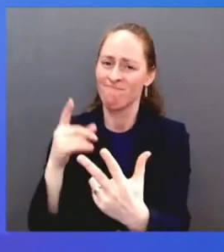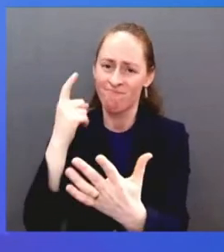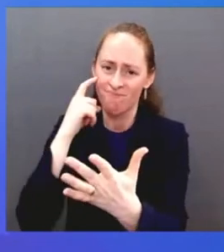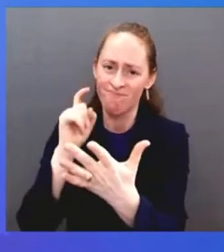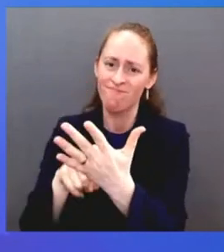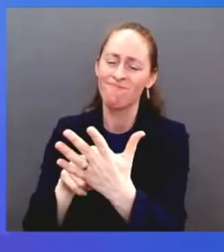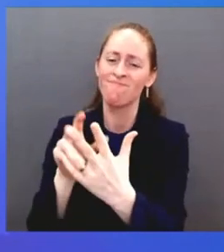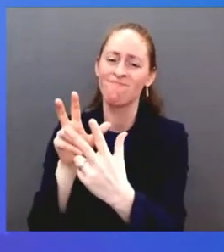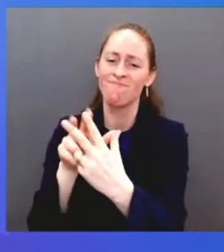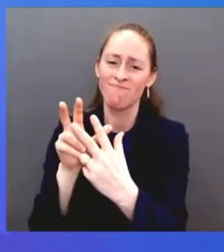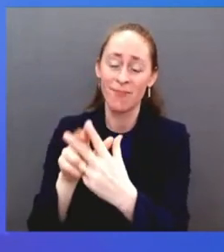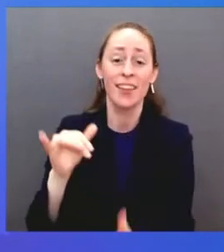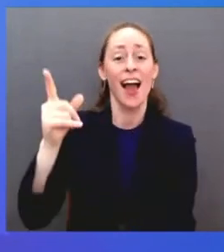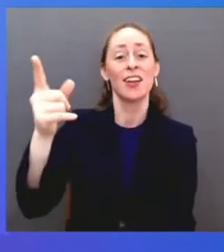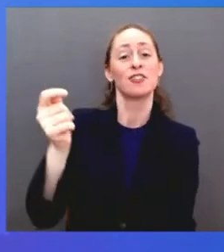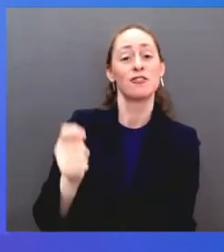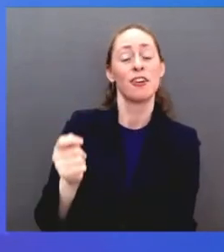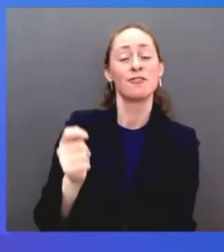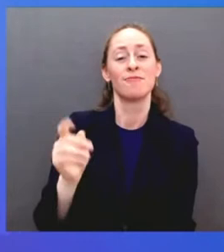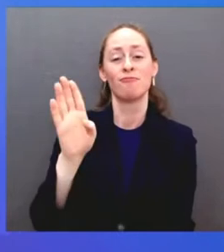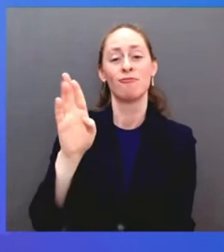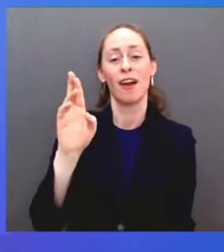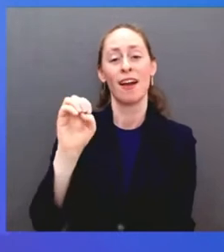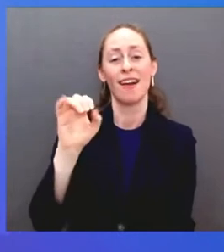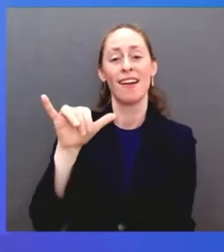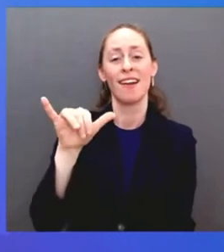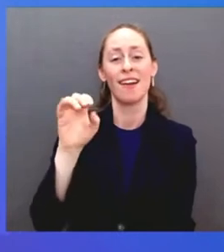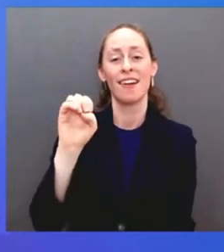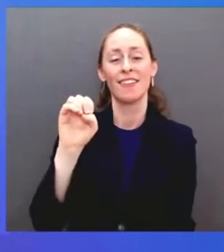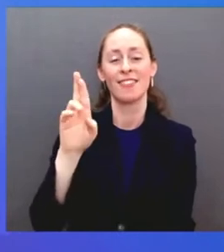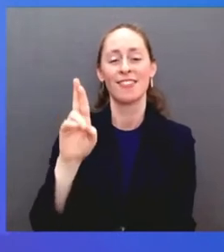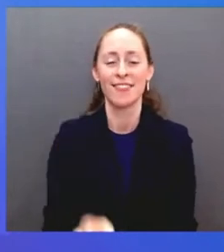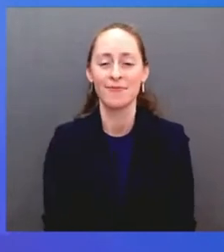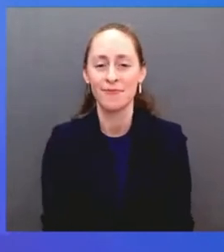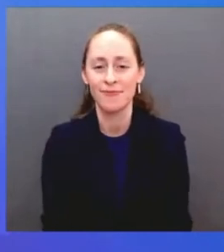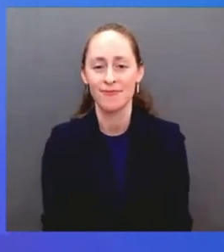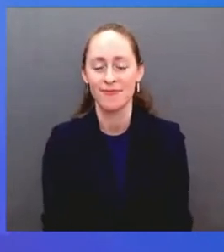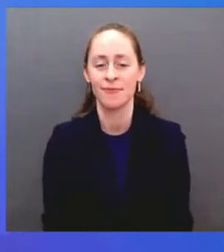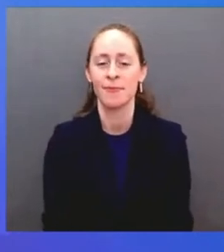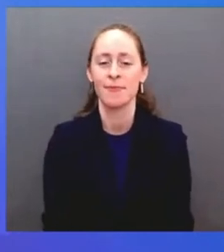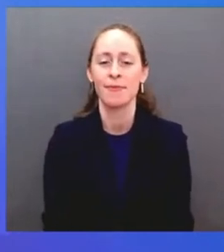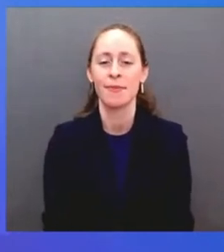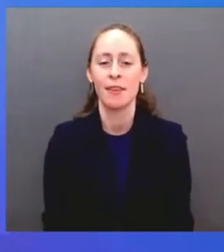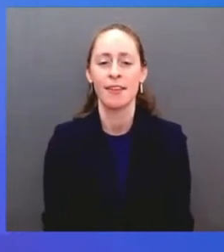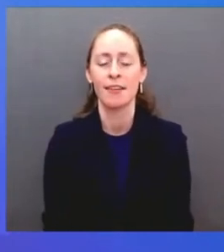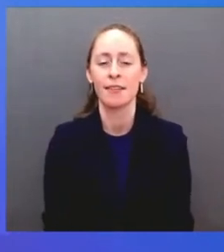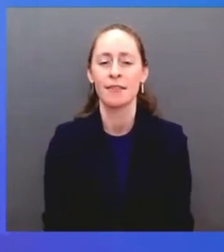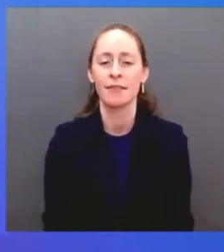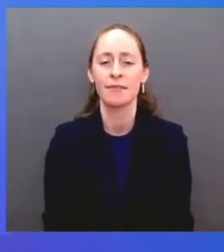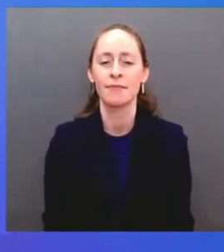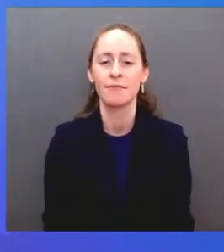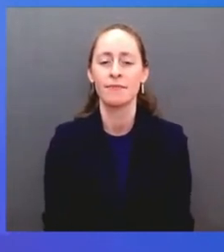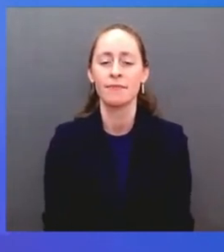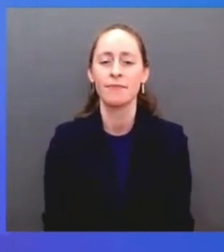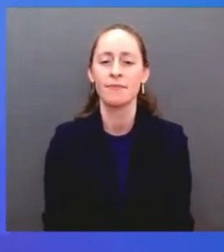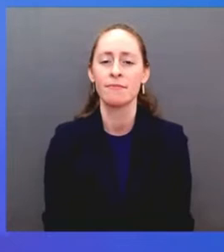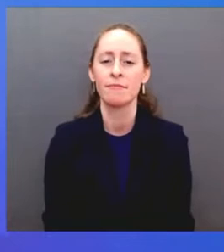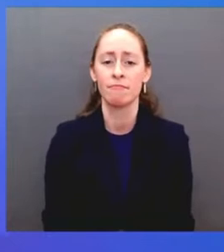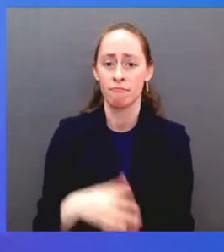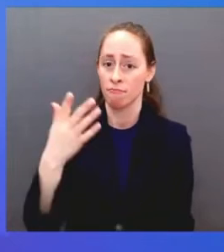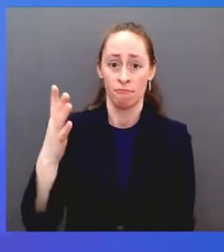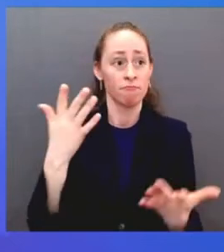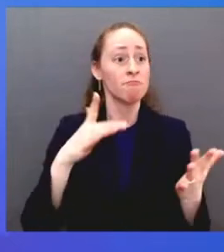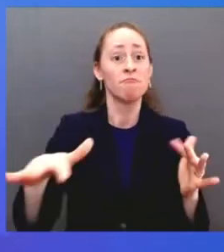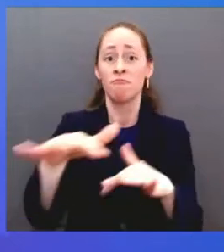me the greatest job that any young lawyer could ever hope to have, but he also exemplified every day, in